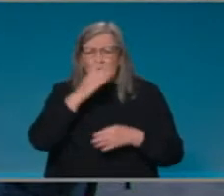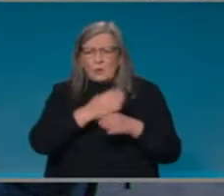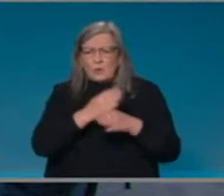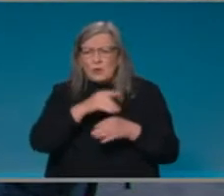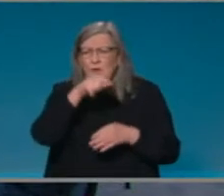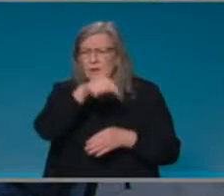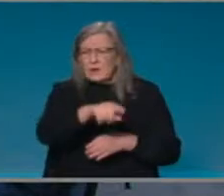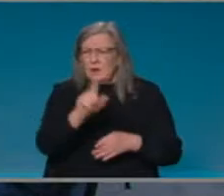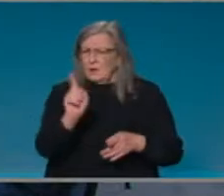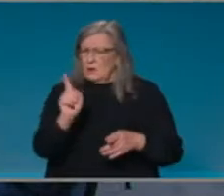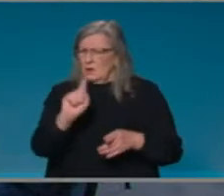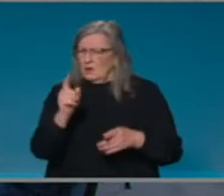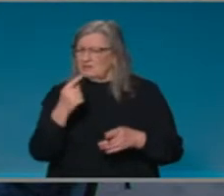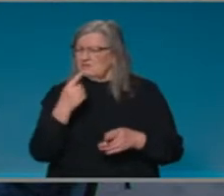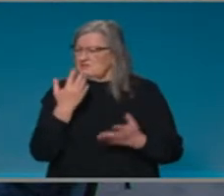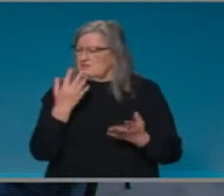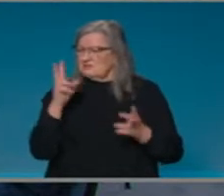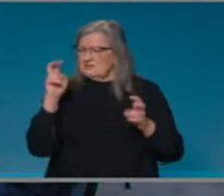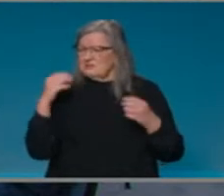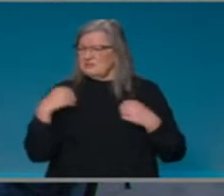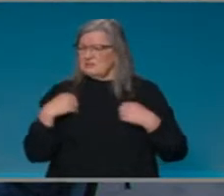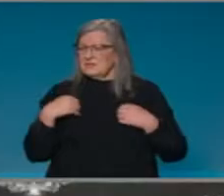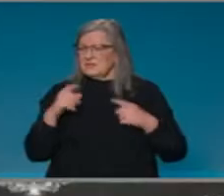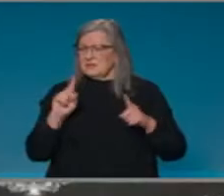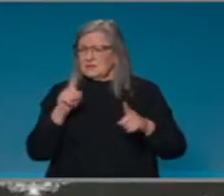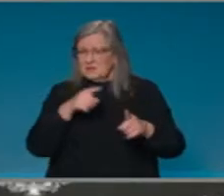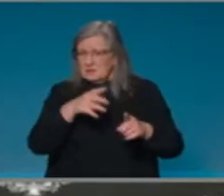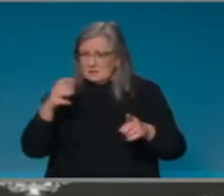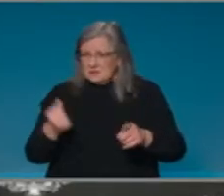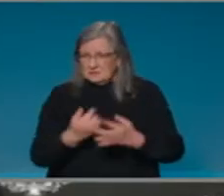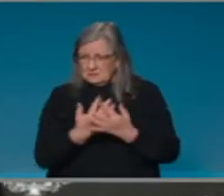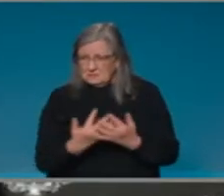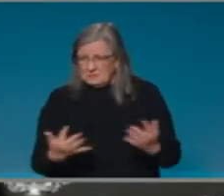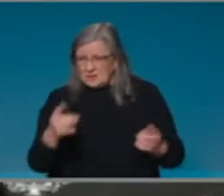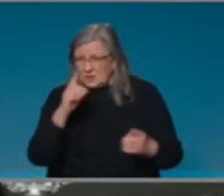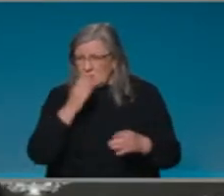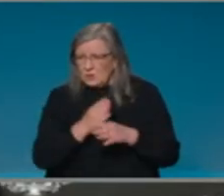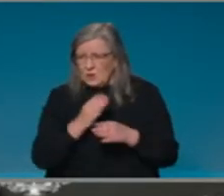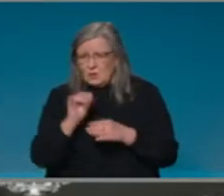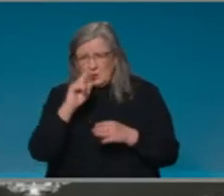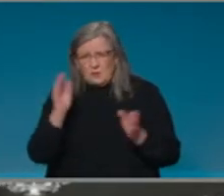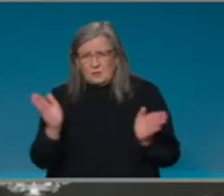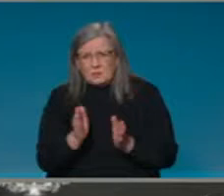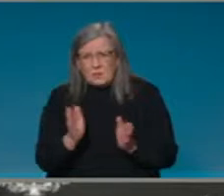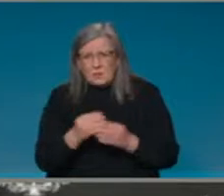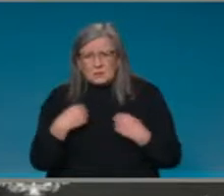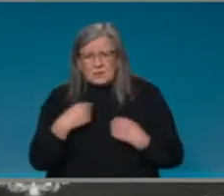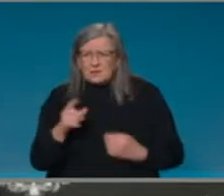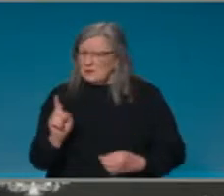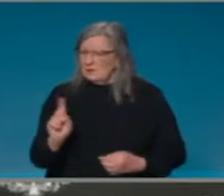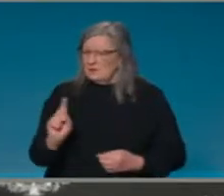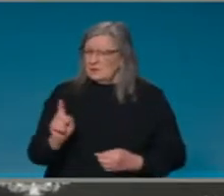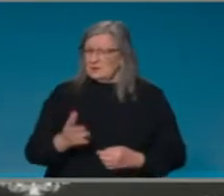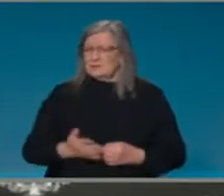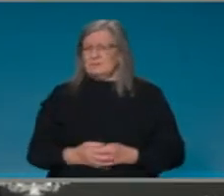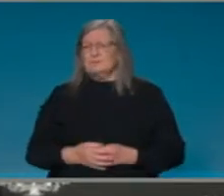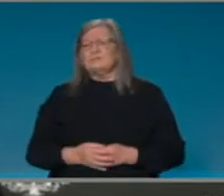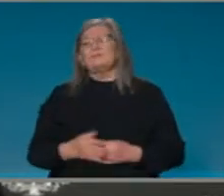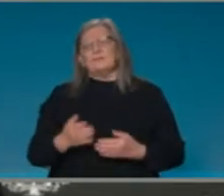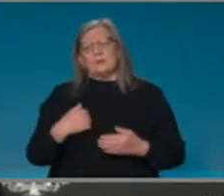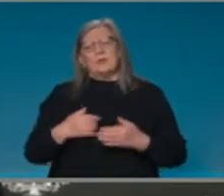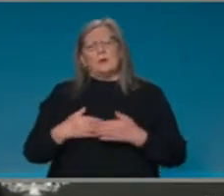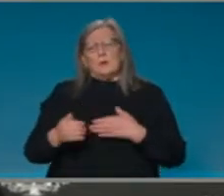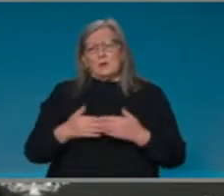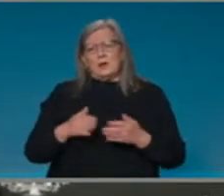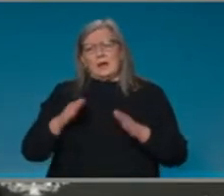business or the employee number? Uh, so the, uh, the details are being provided by Operation COVID Shield, uh, but essentially